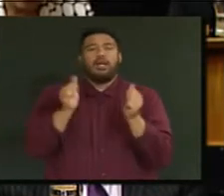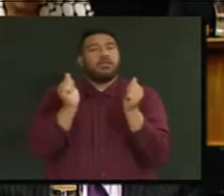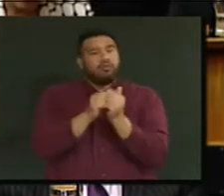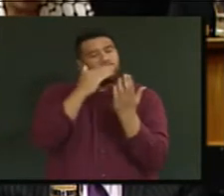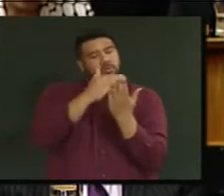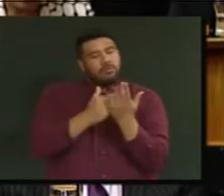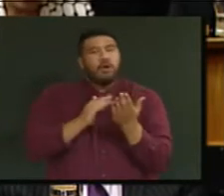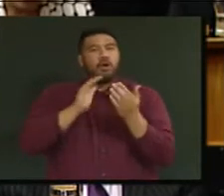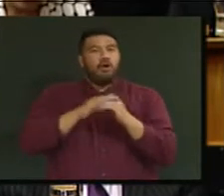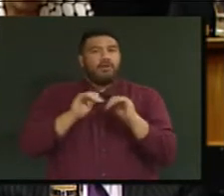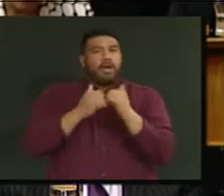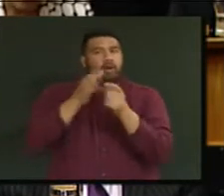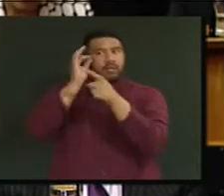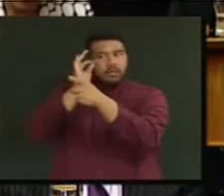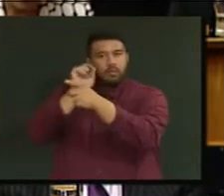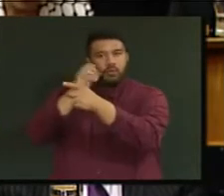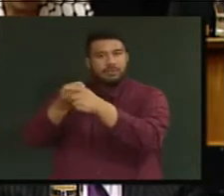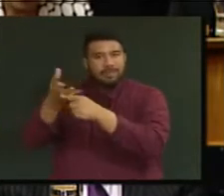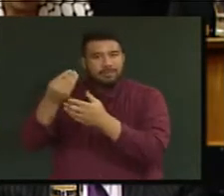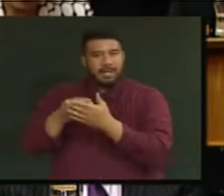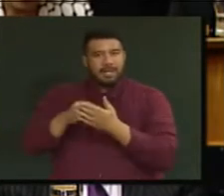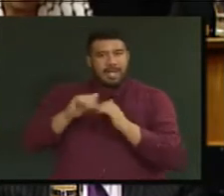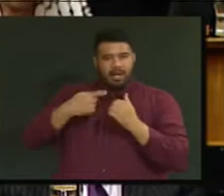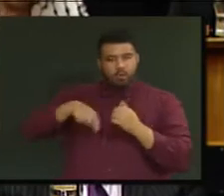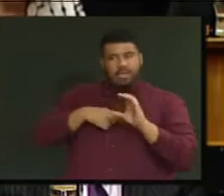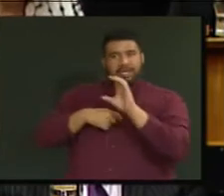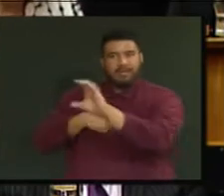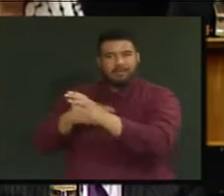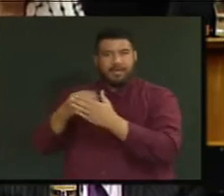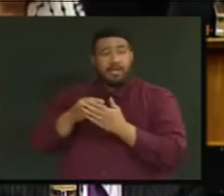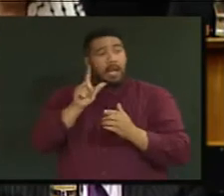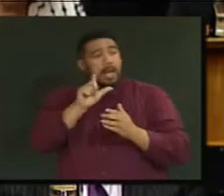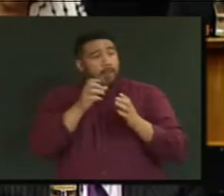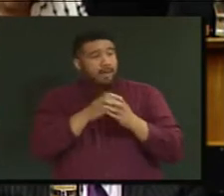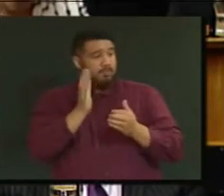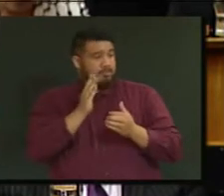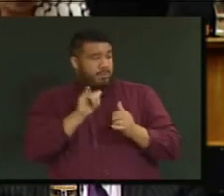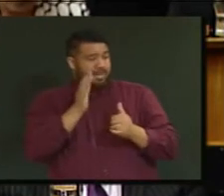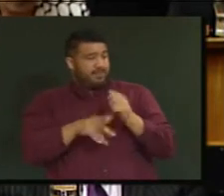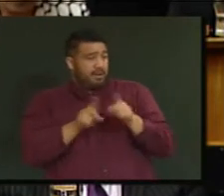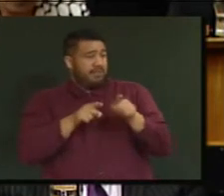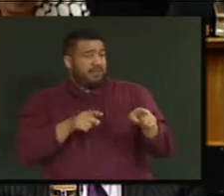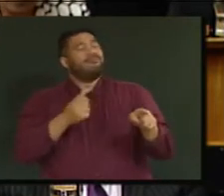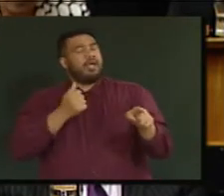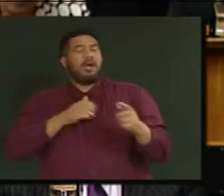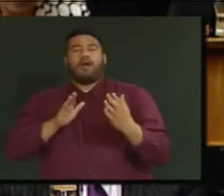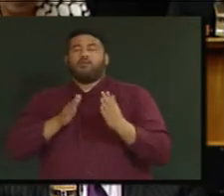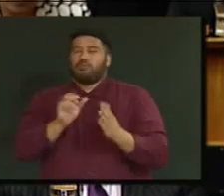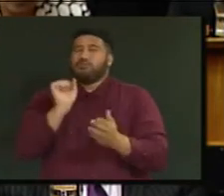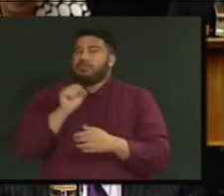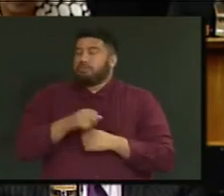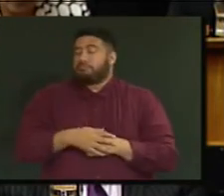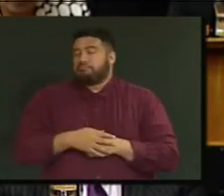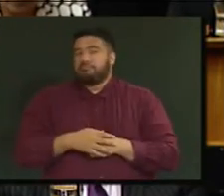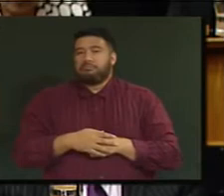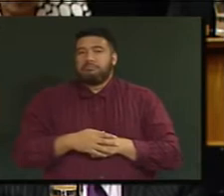the Council and the government. I appreciate the Labor Party never adopted that approach, but that's our approach. But in relation to the so